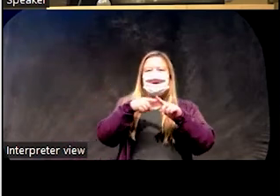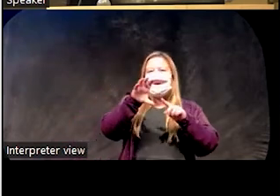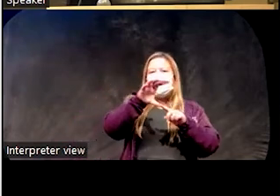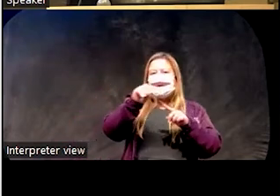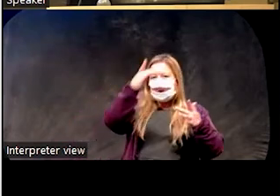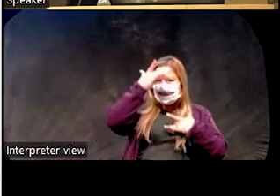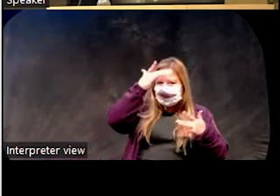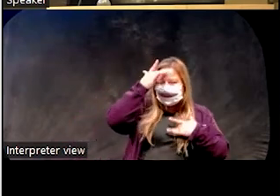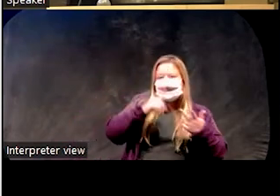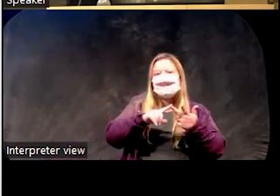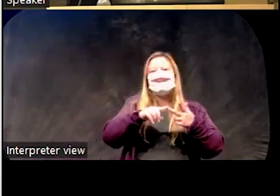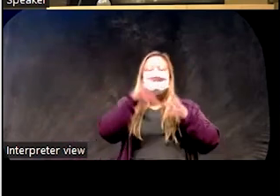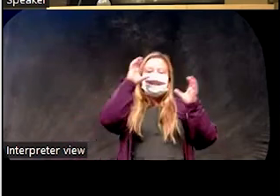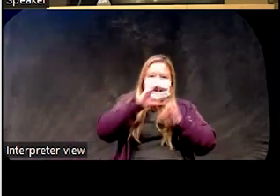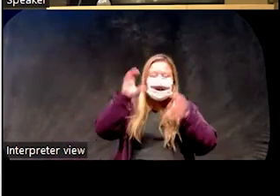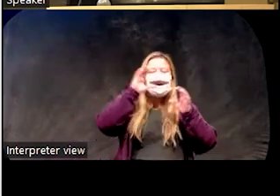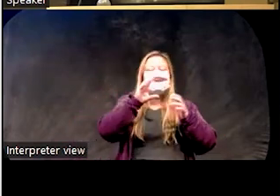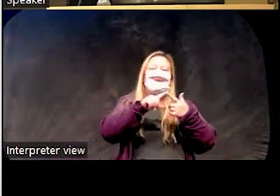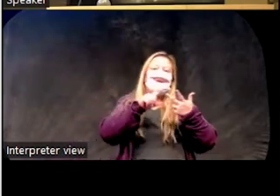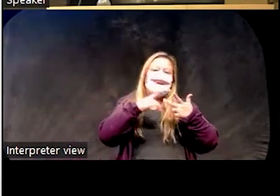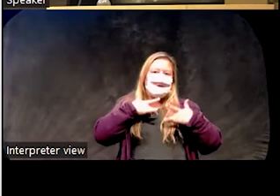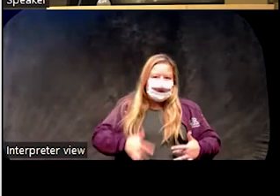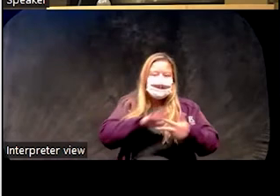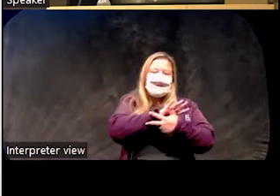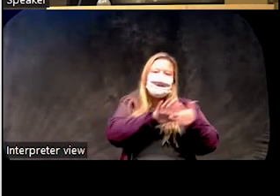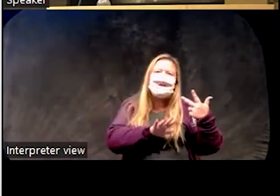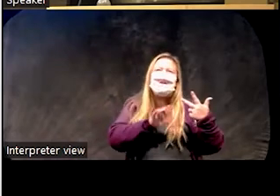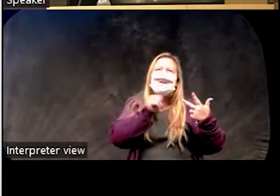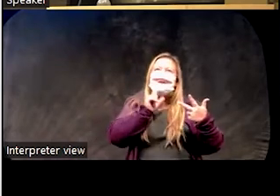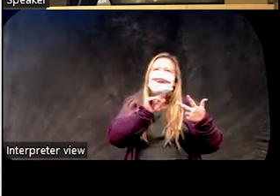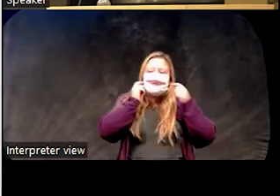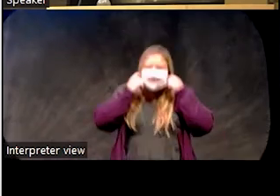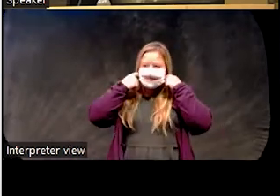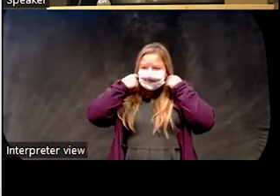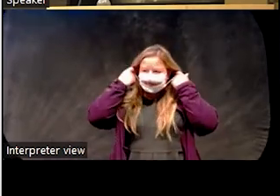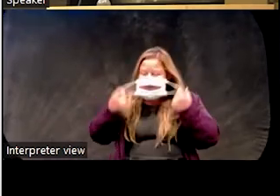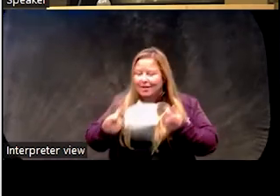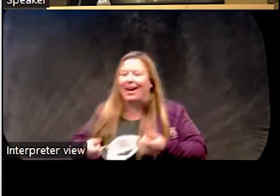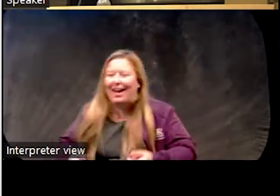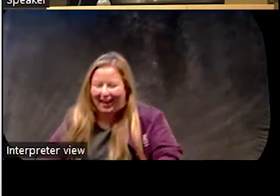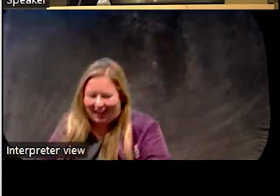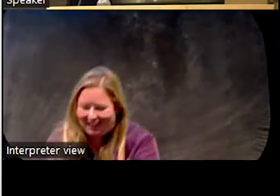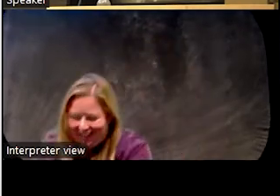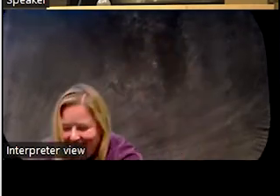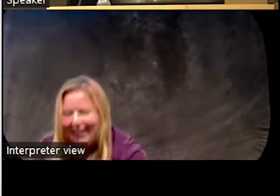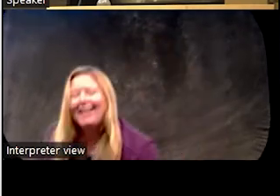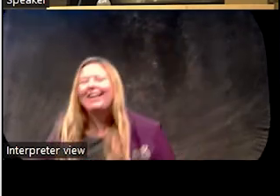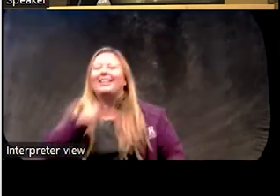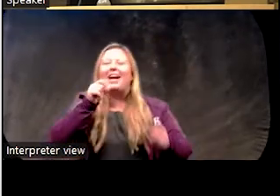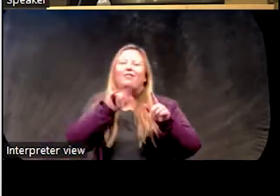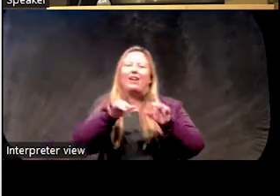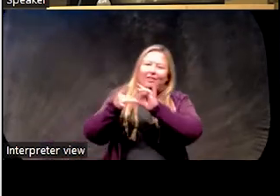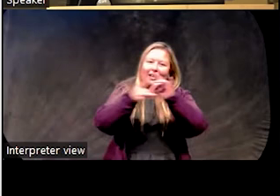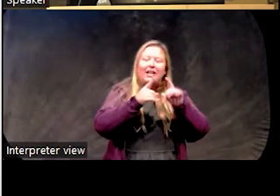and depression, not surprisingly highly coexisting, highly prevalent, right? So 70% to 80%